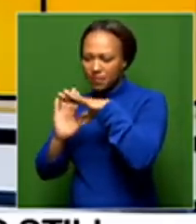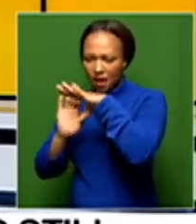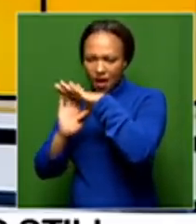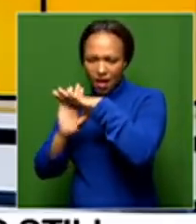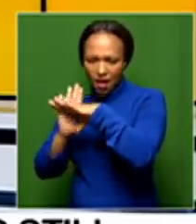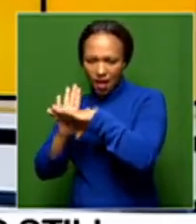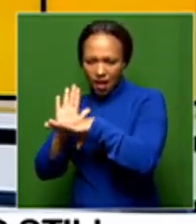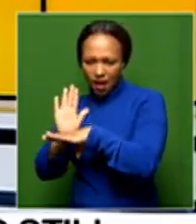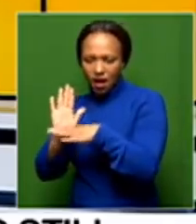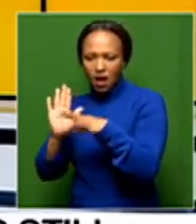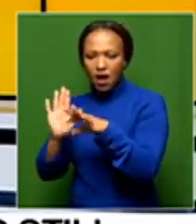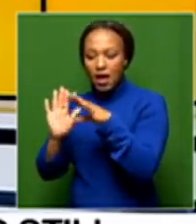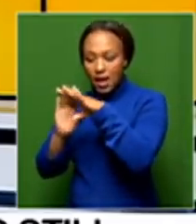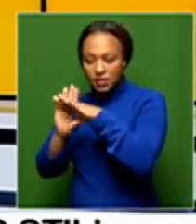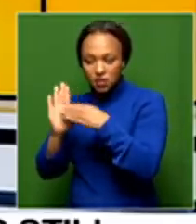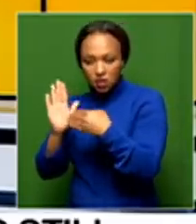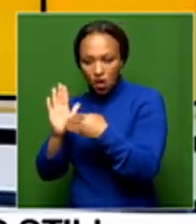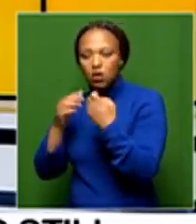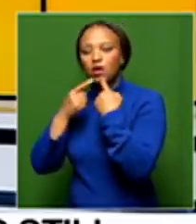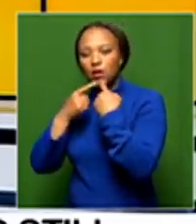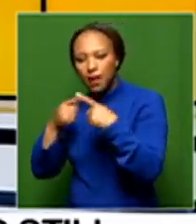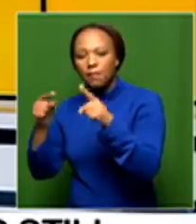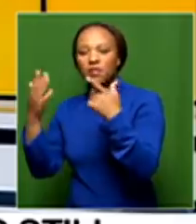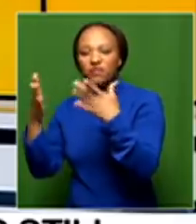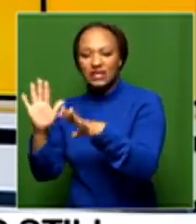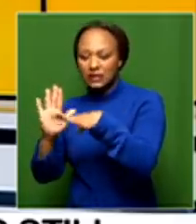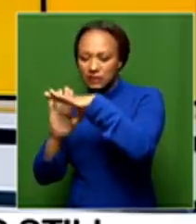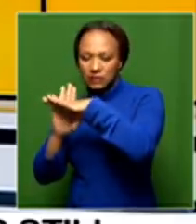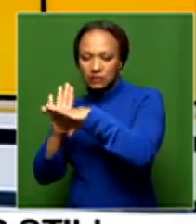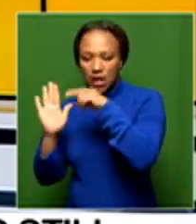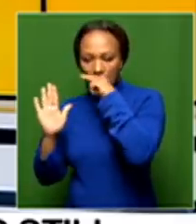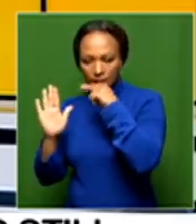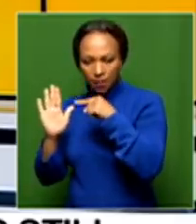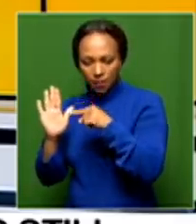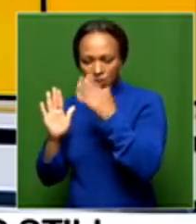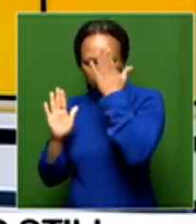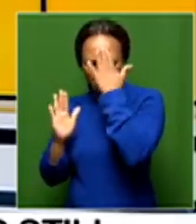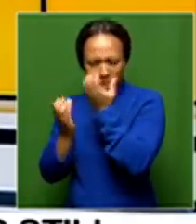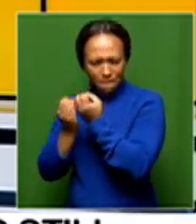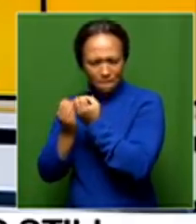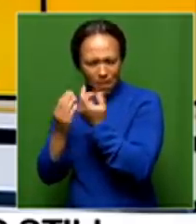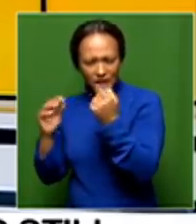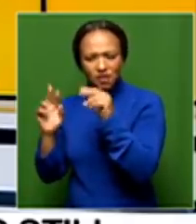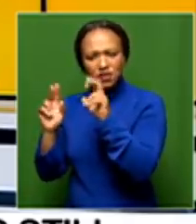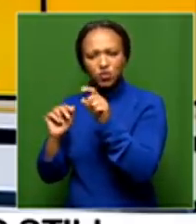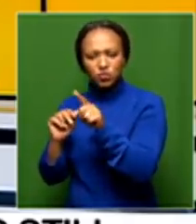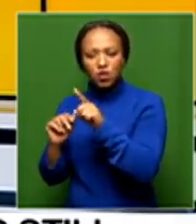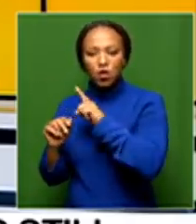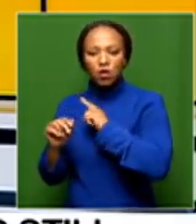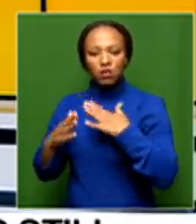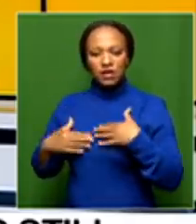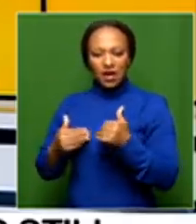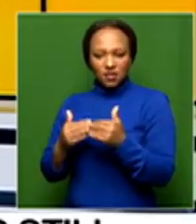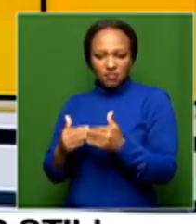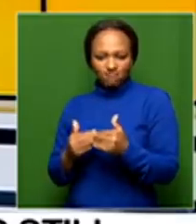There's this list doing the rounds. We know that there are a lot of issues plaguing that province when it comes to health